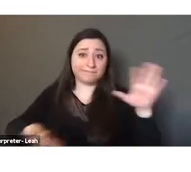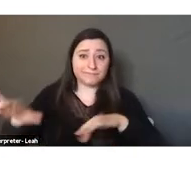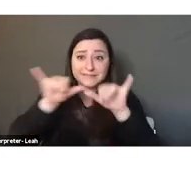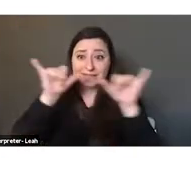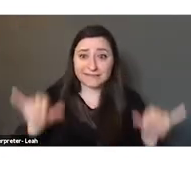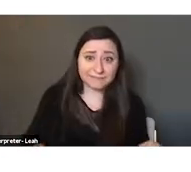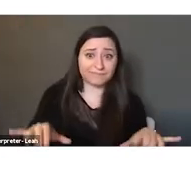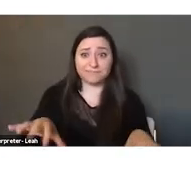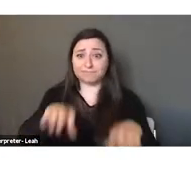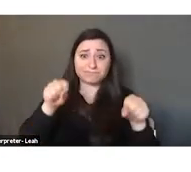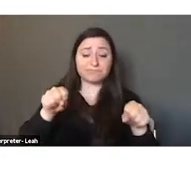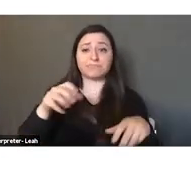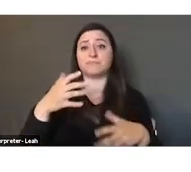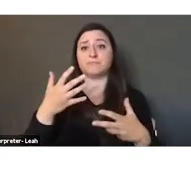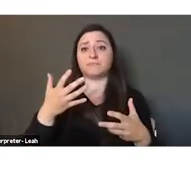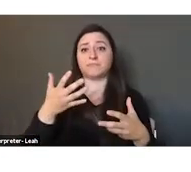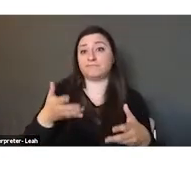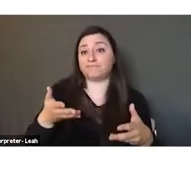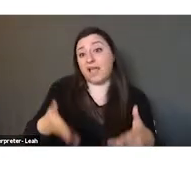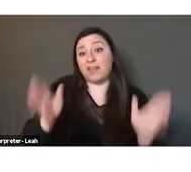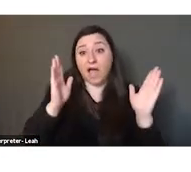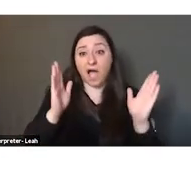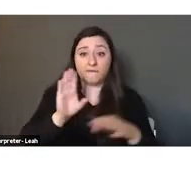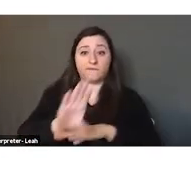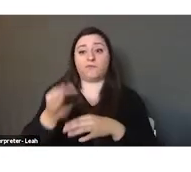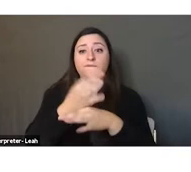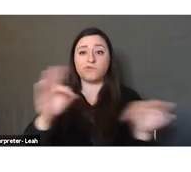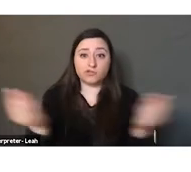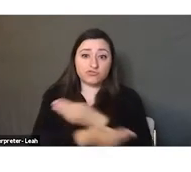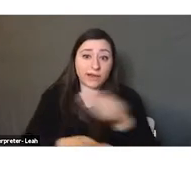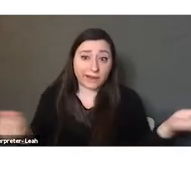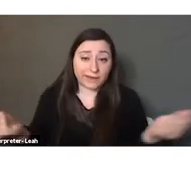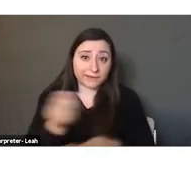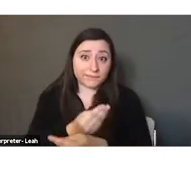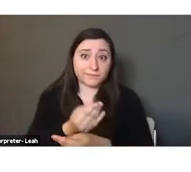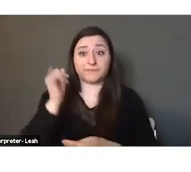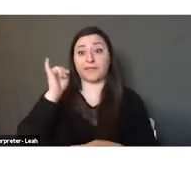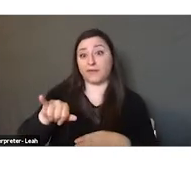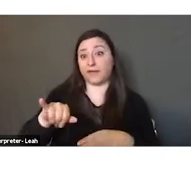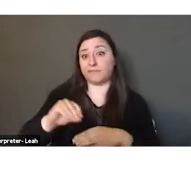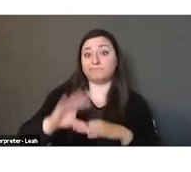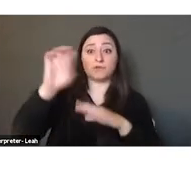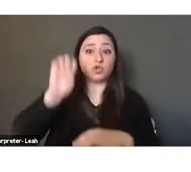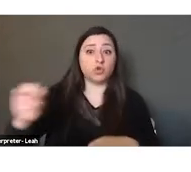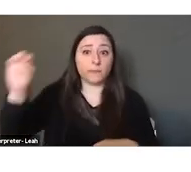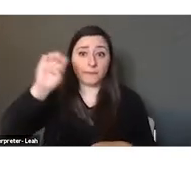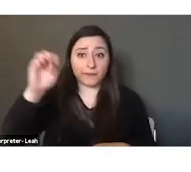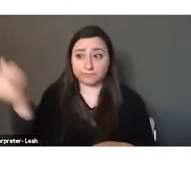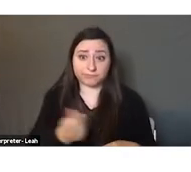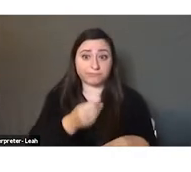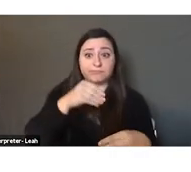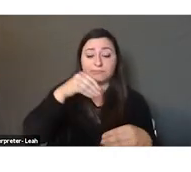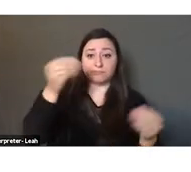autonomous Mount Lebanon allowed free trade, which led to an influx of European goods into the Lebanese market.